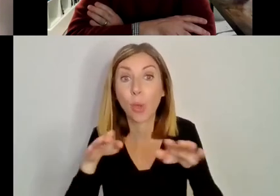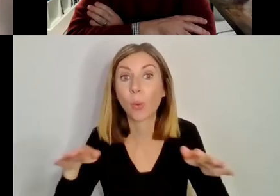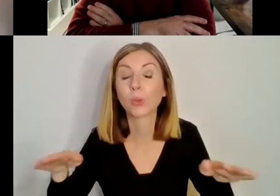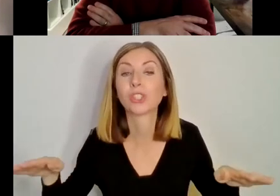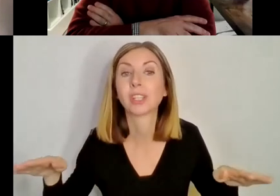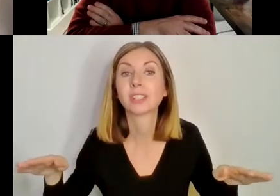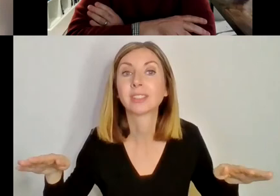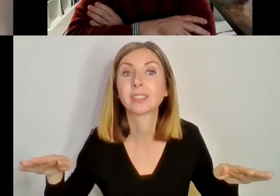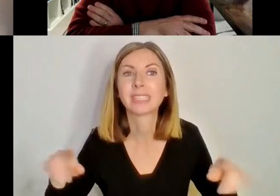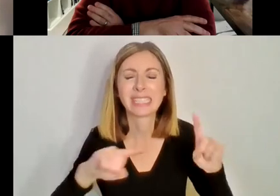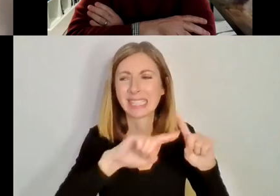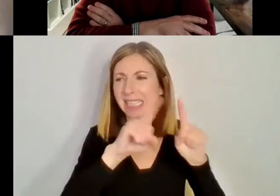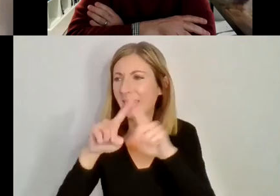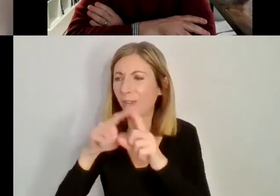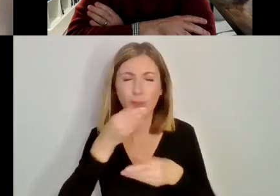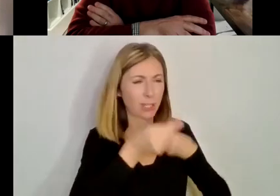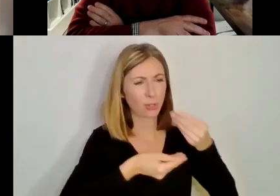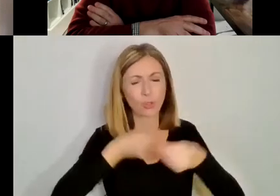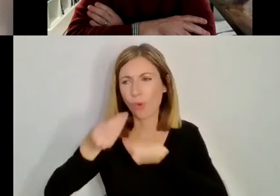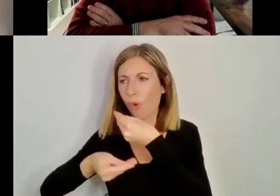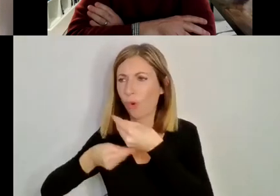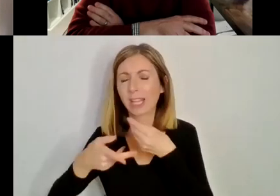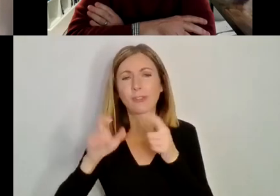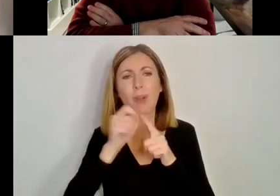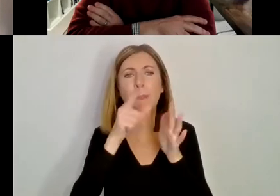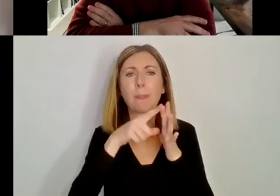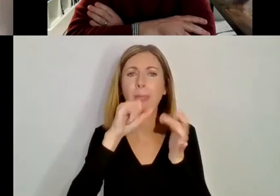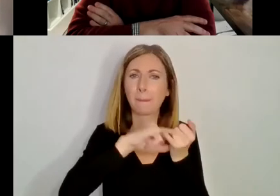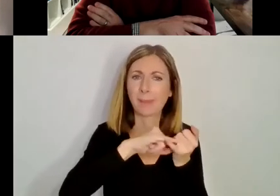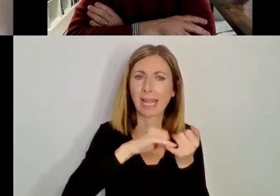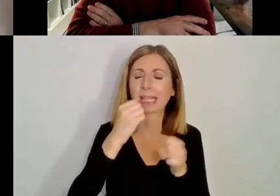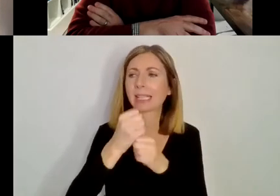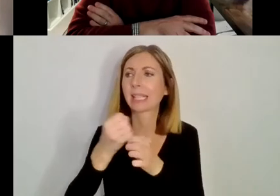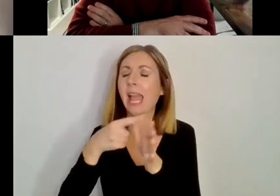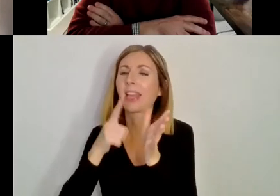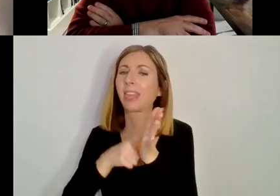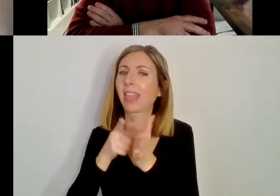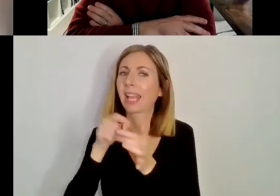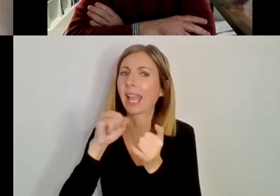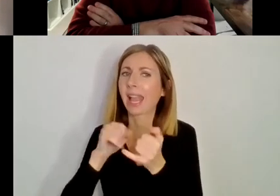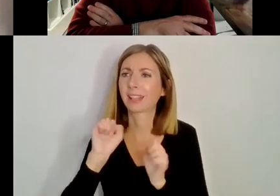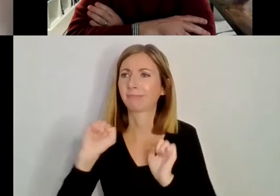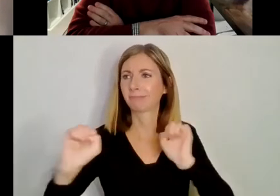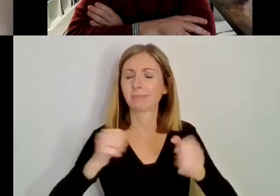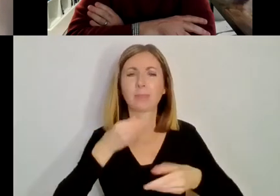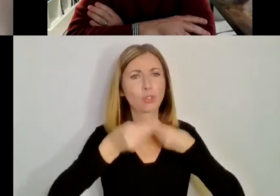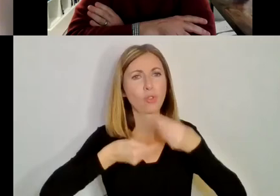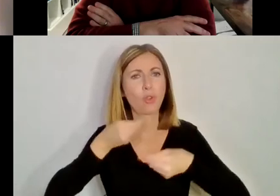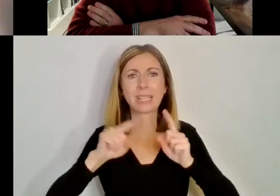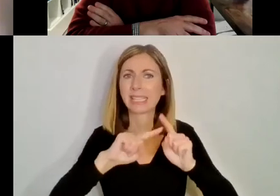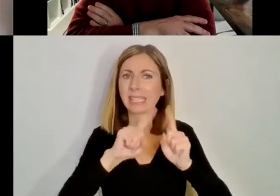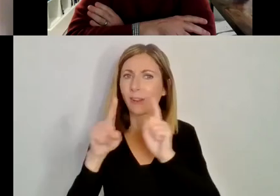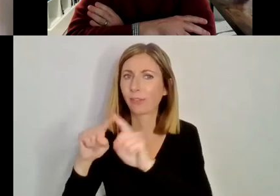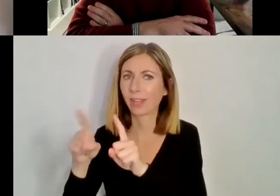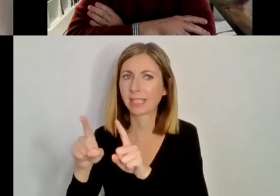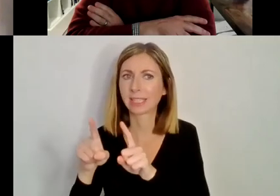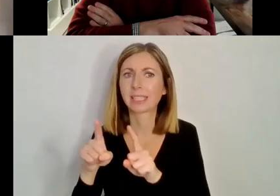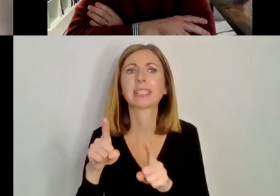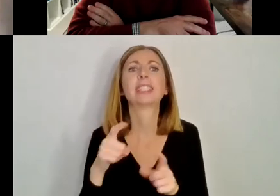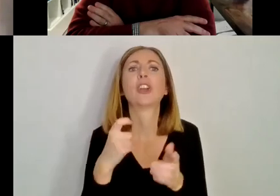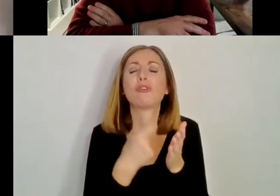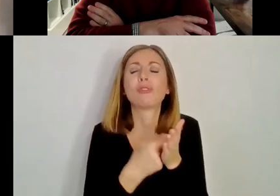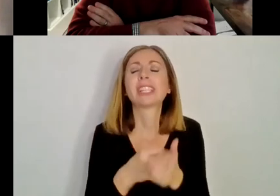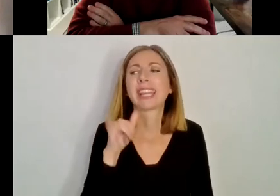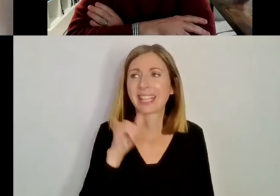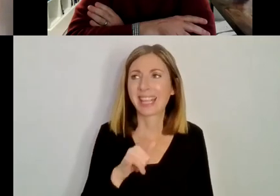Yeah, and I think in, and I'm going to bring this right on to the context of today and